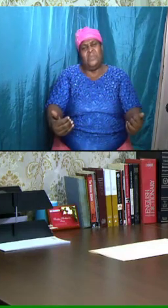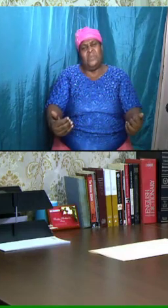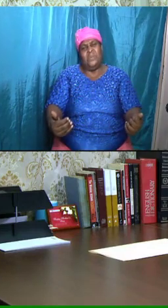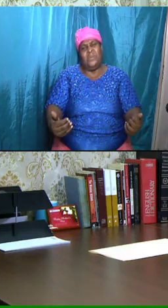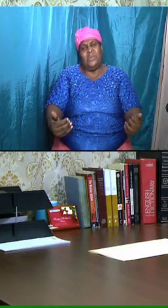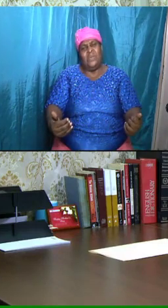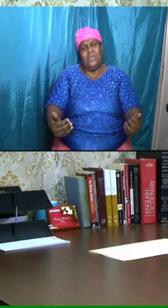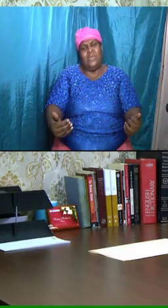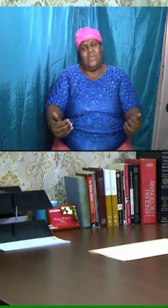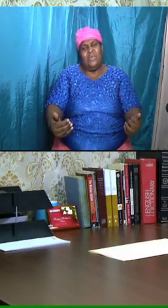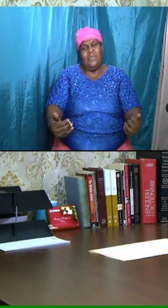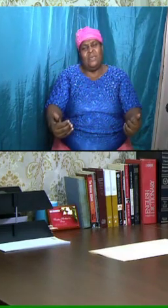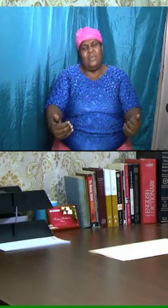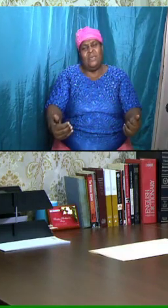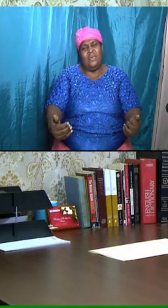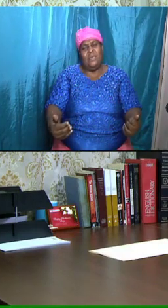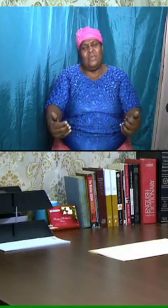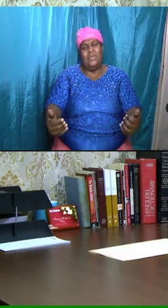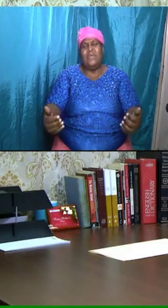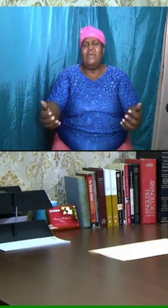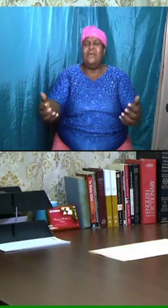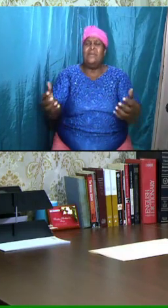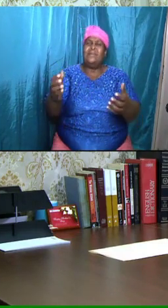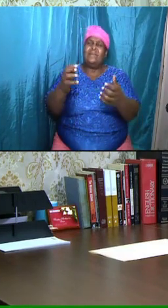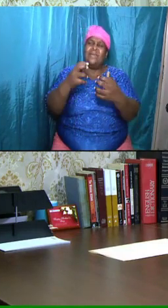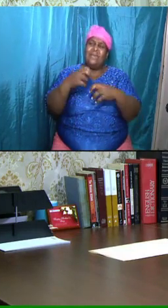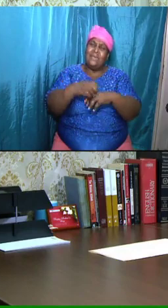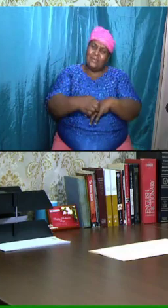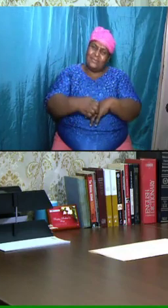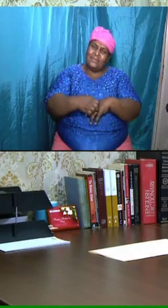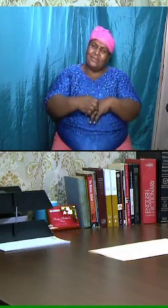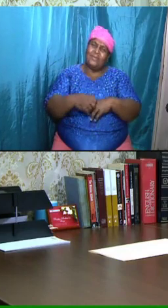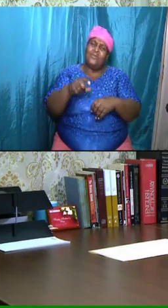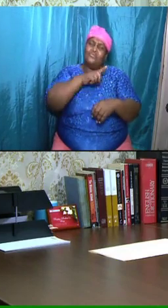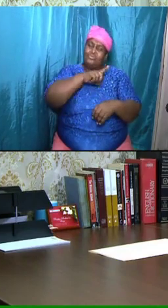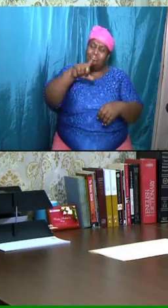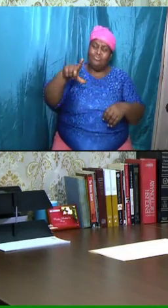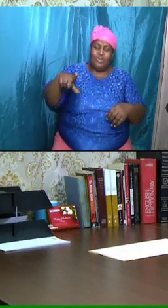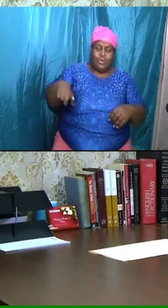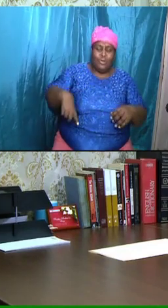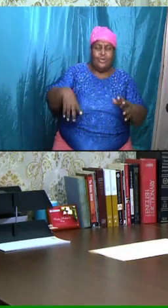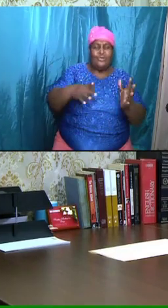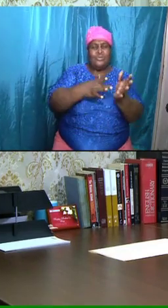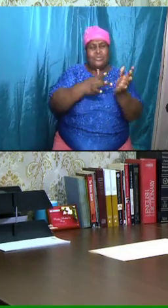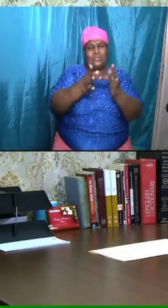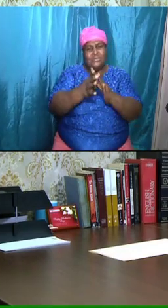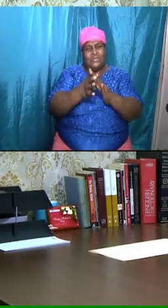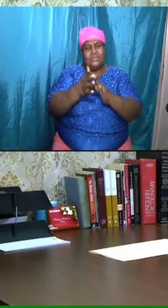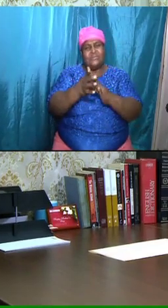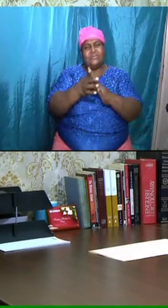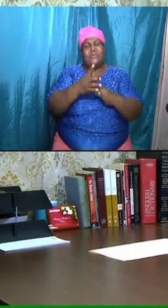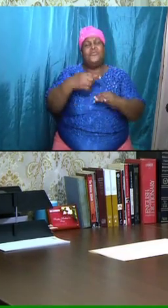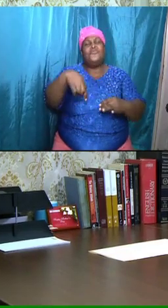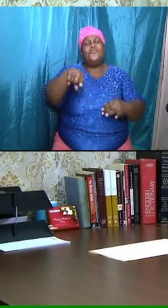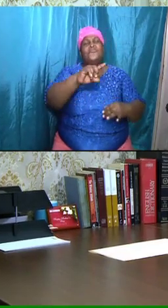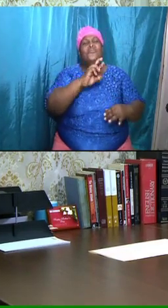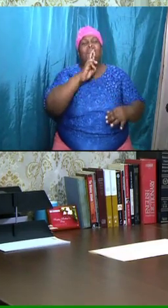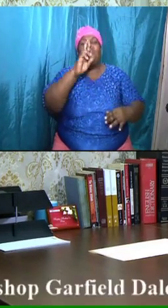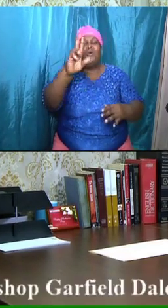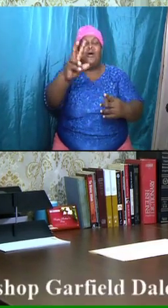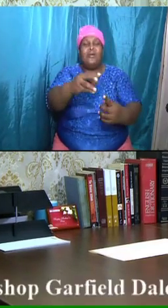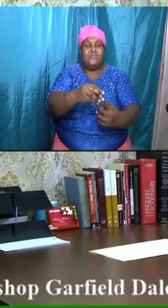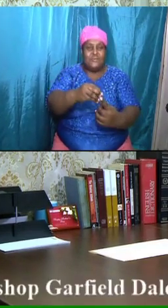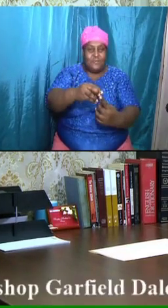Exposed. Engaged. To the Lord Jesus Christ. We are special.